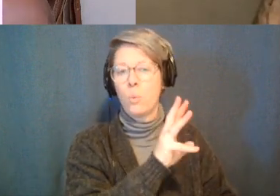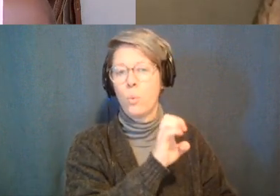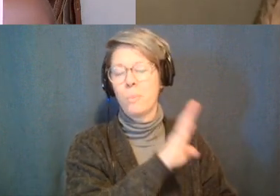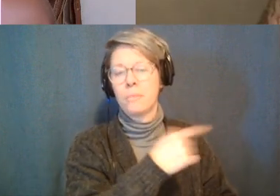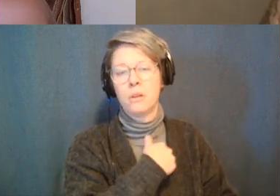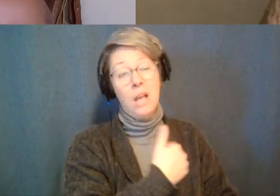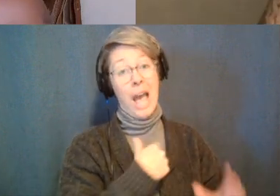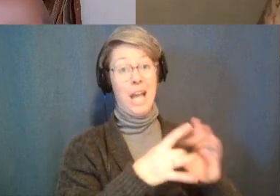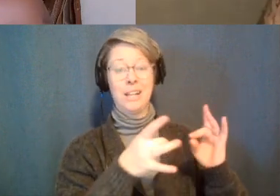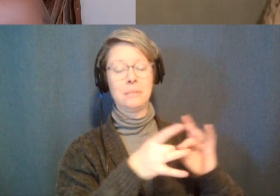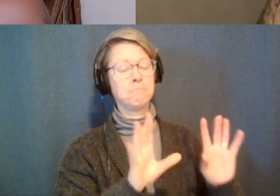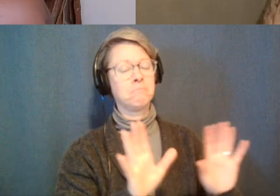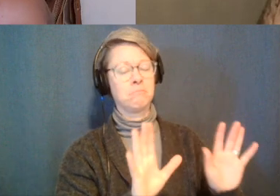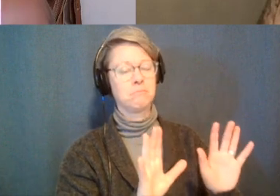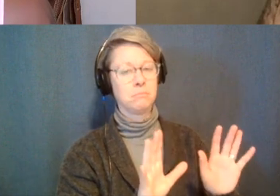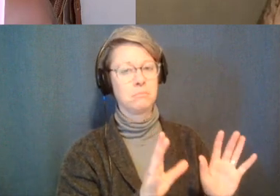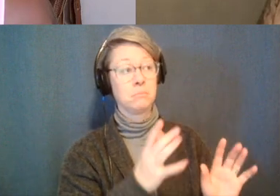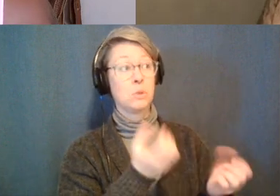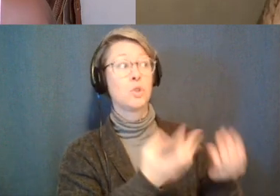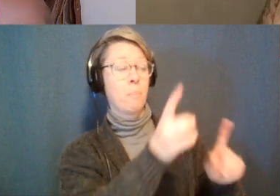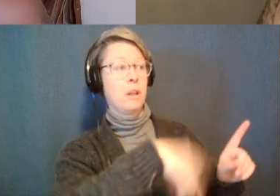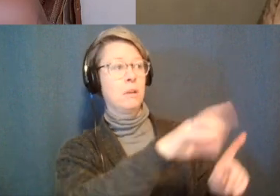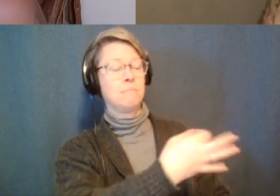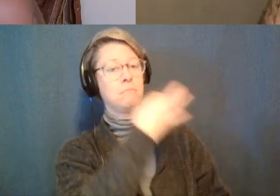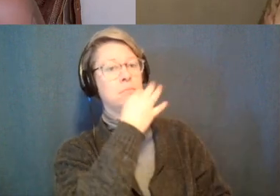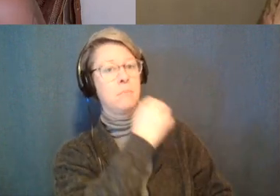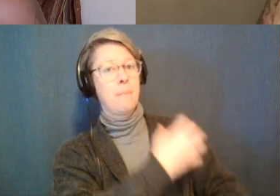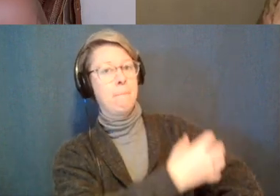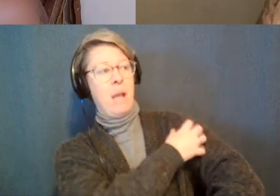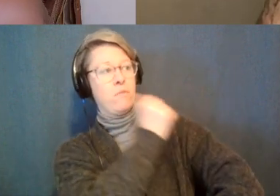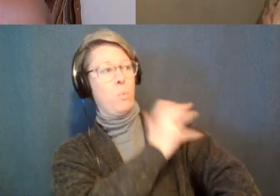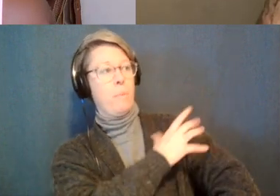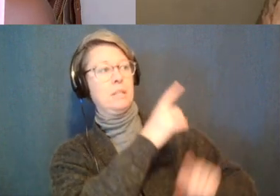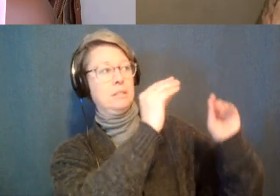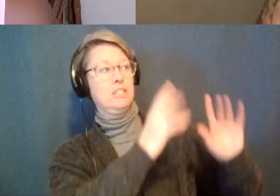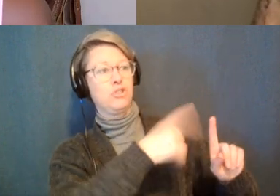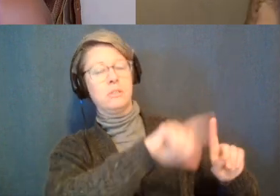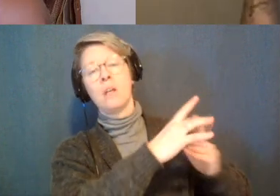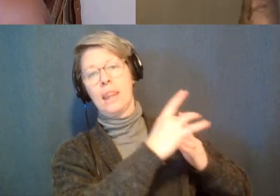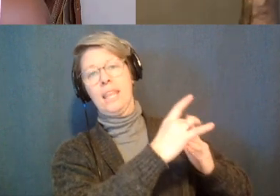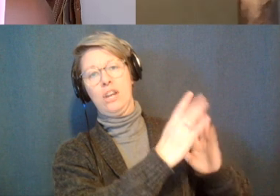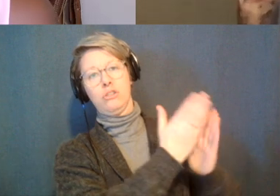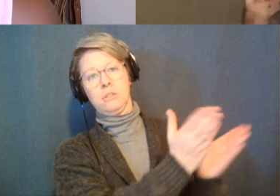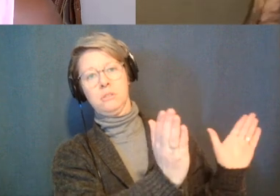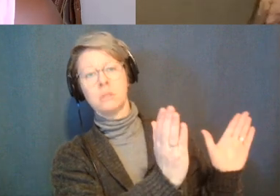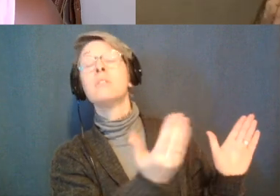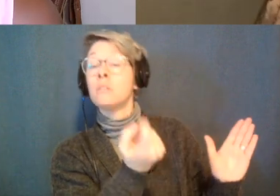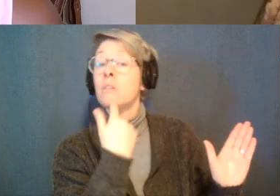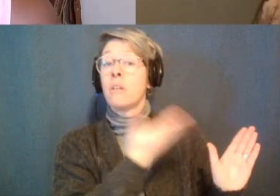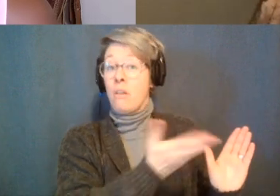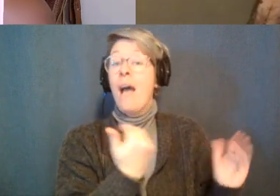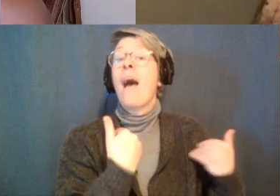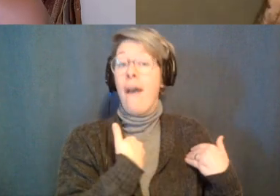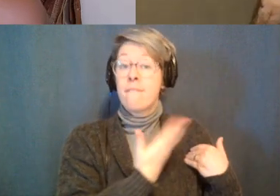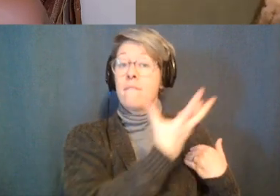have so many powerful women that i know who teach this and i would love for them to to lead these things however there are practices for women as well